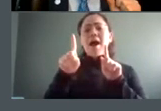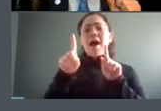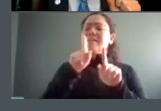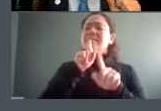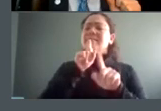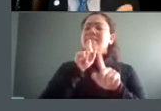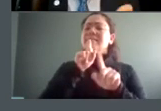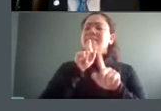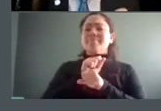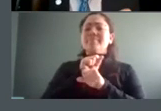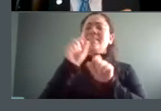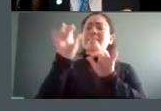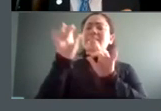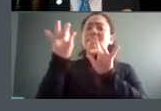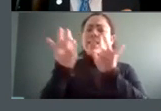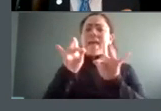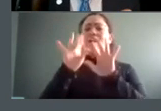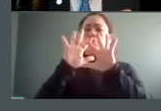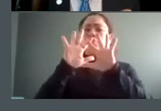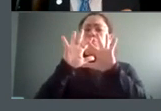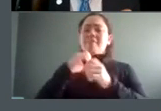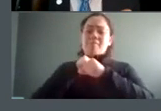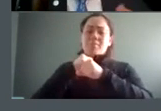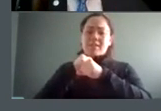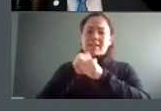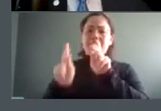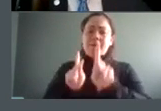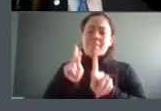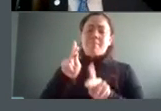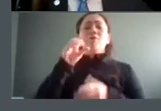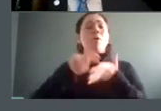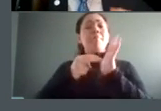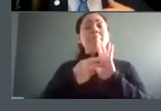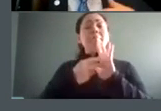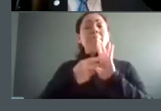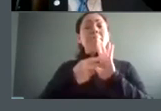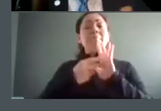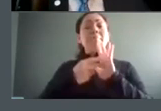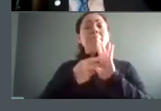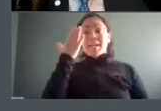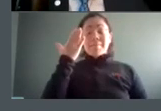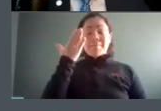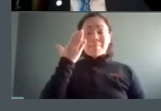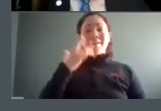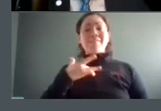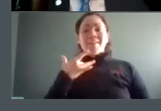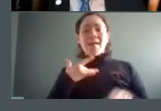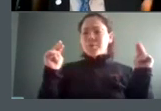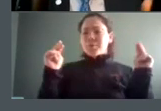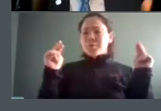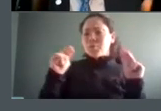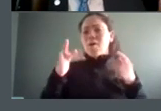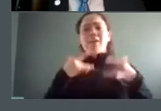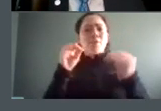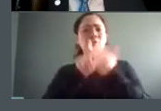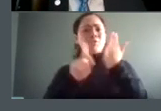excludes members of a protected group so it's a policy that on the face of it looks like it's completely non-discriminatory but